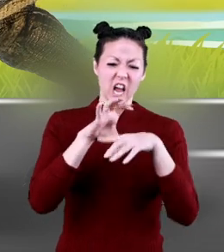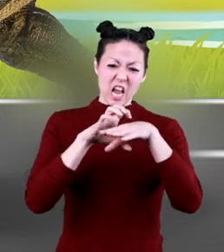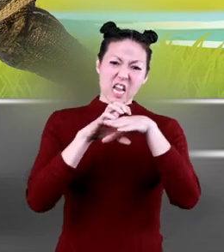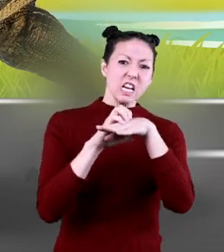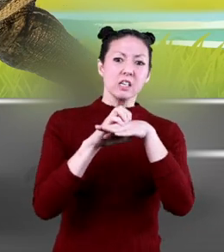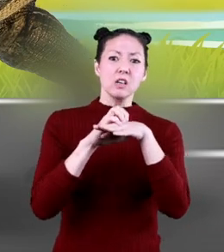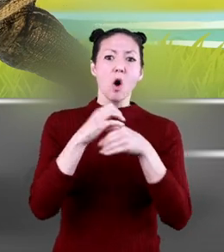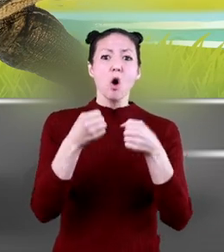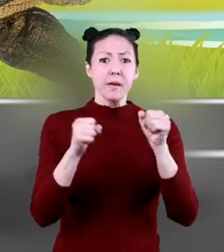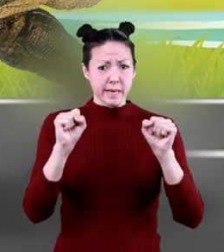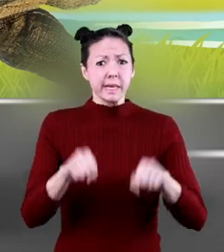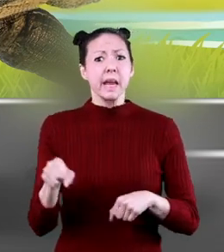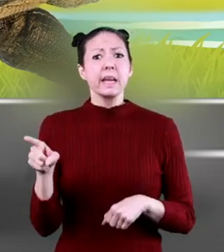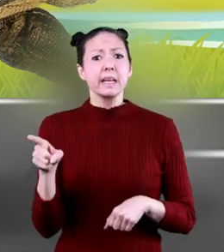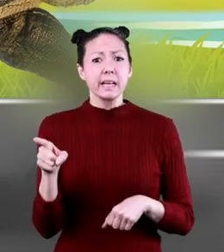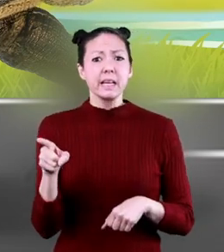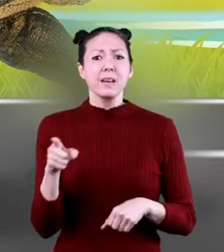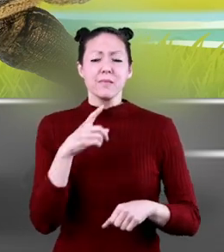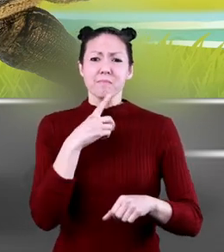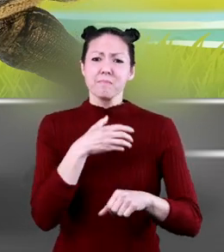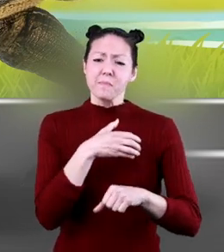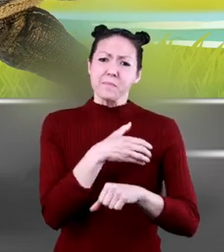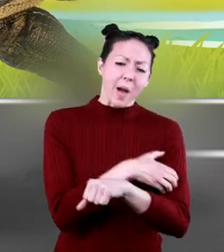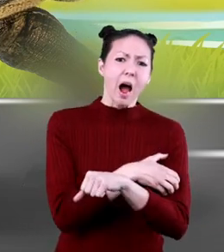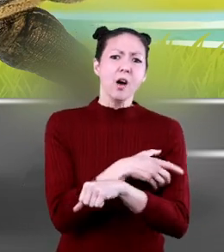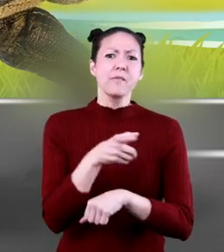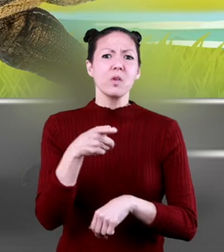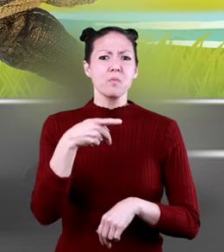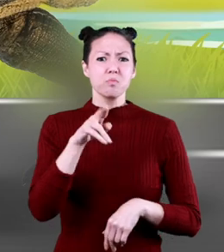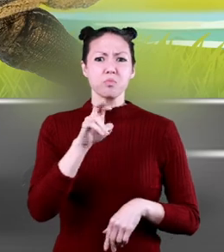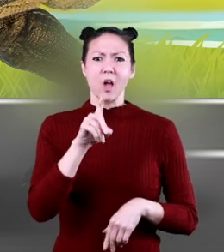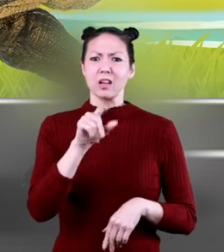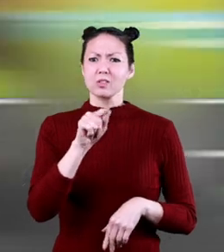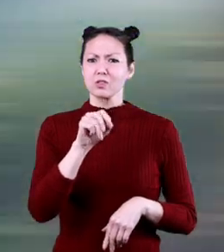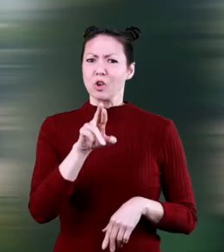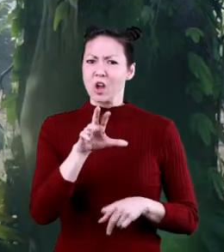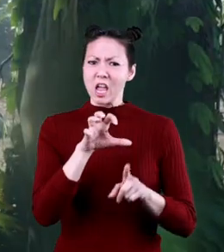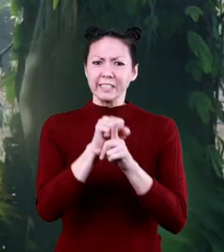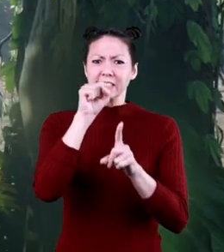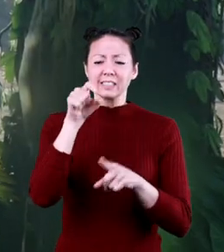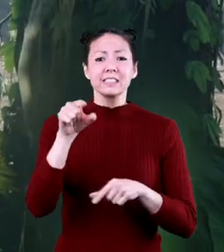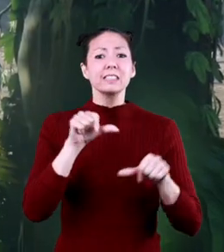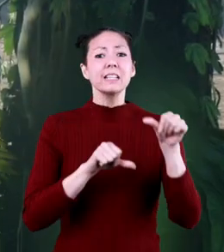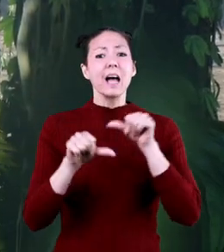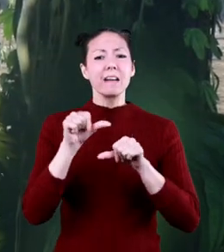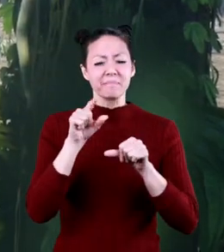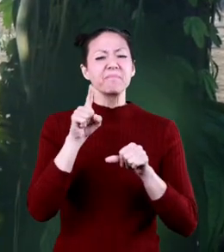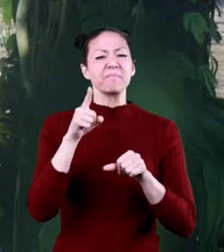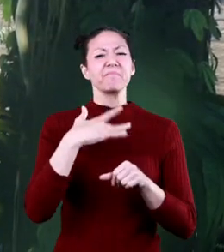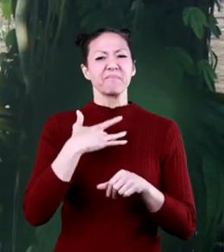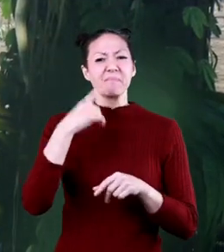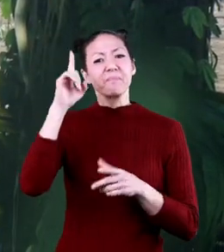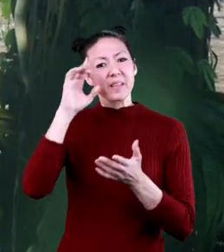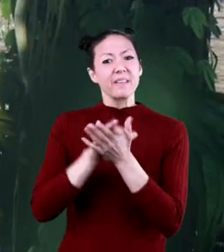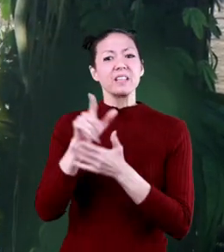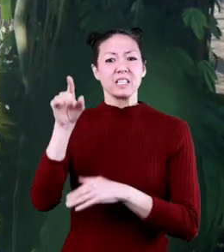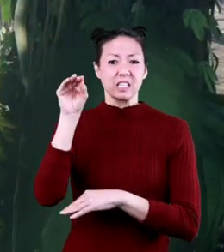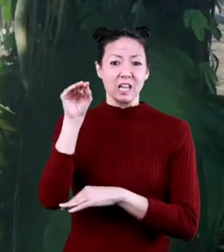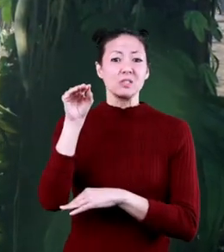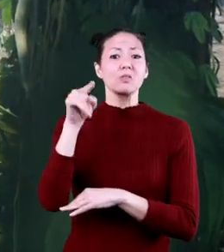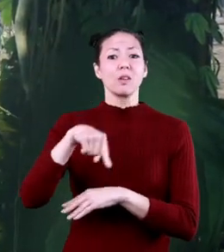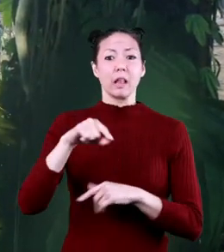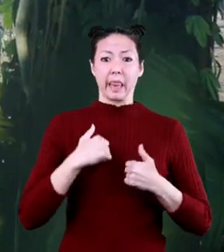enough to crush a car, and you've got one dangerous predator. Scientists believe that these